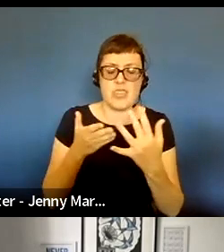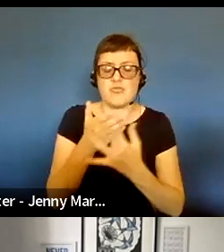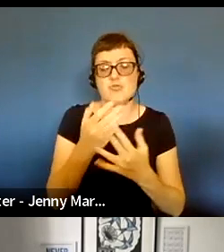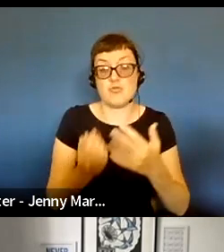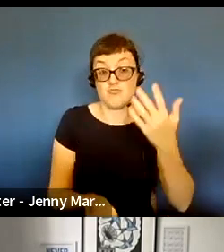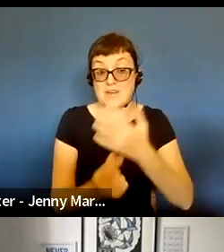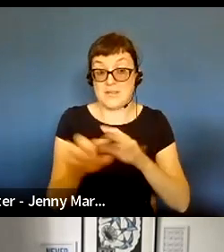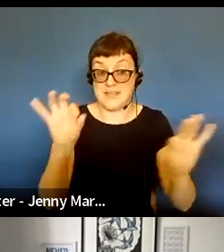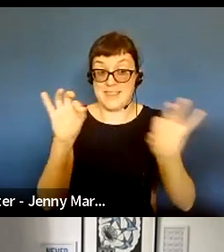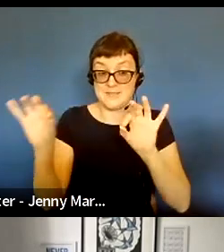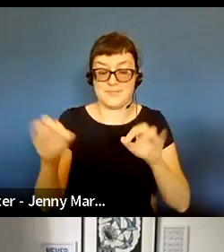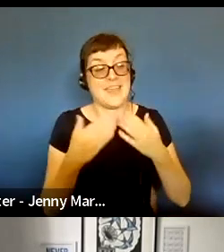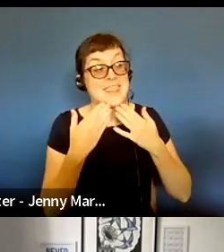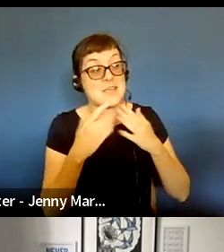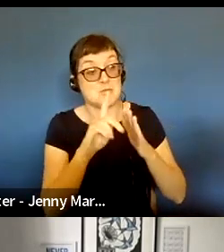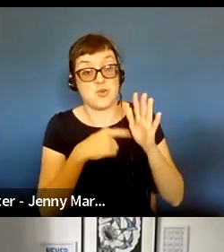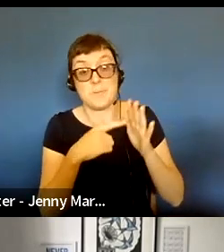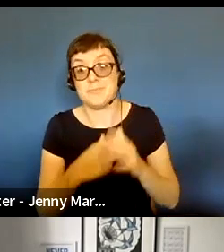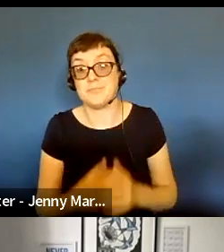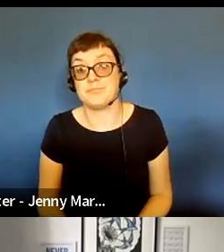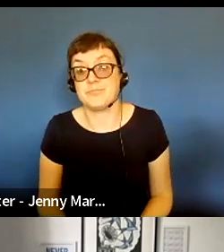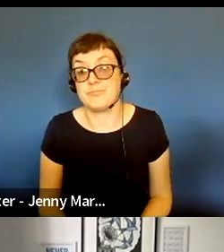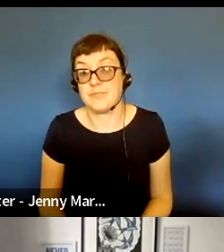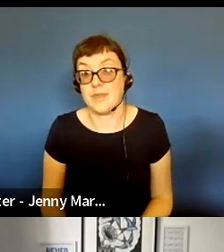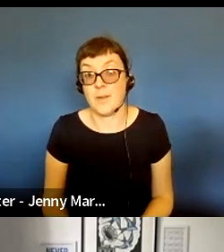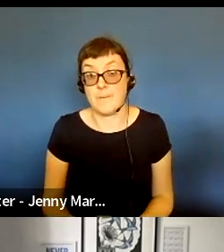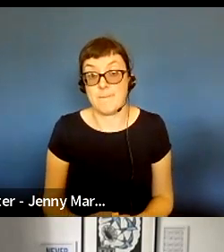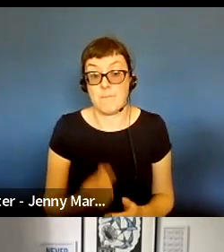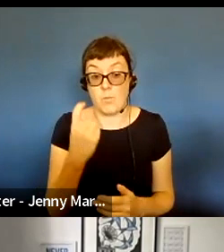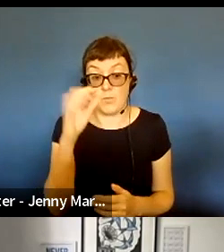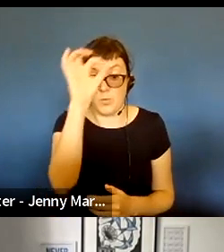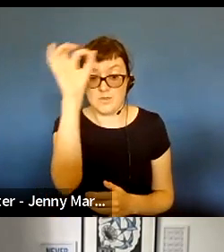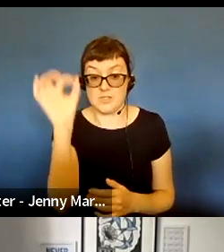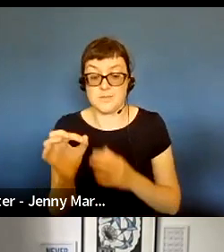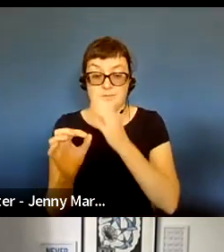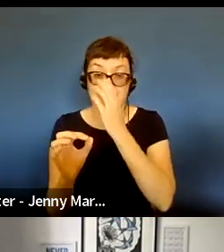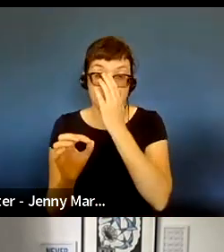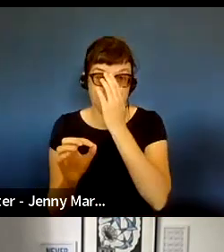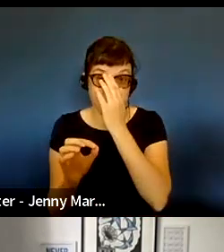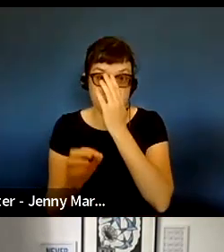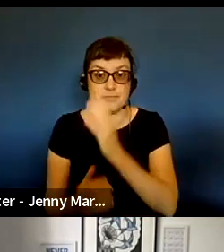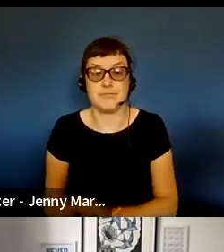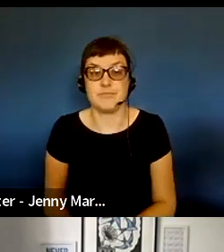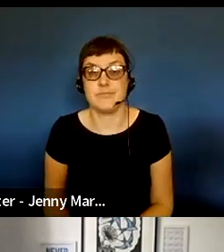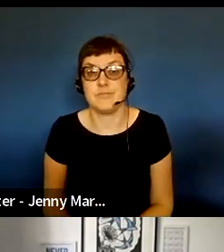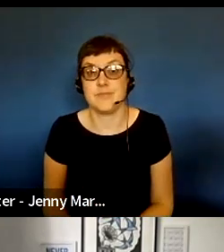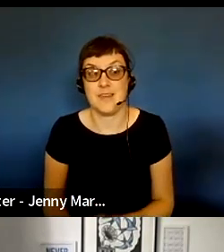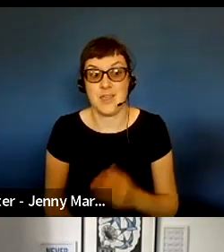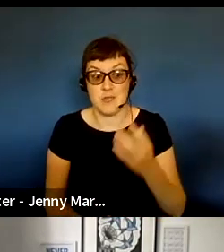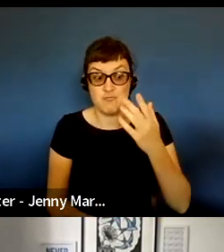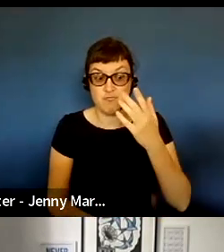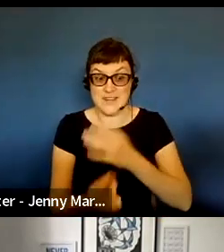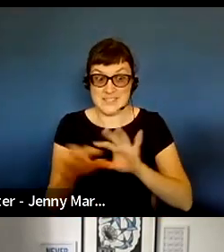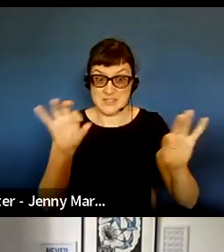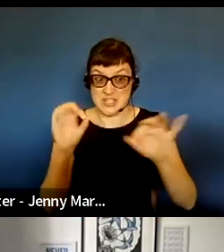Thank you, John. Another question coming is. Do you think random selection can only